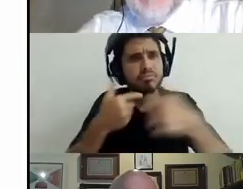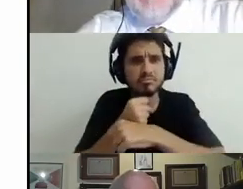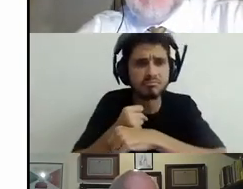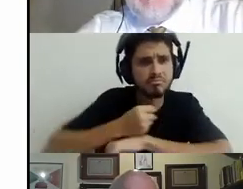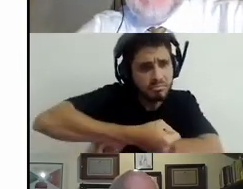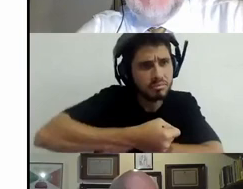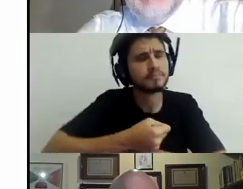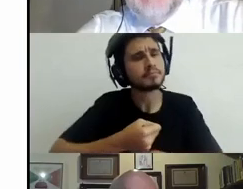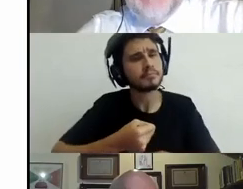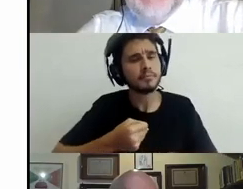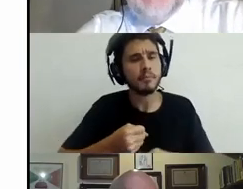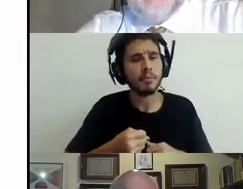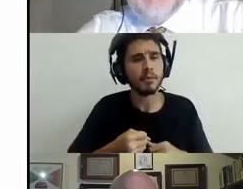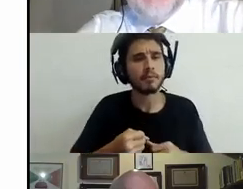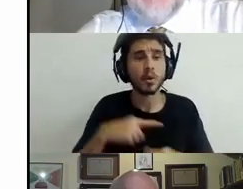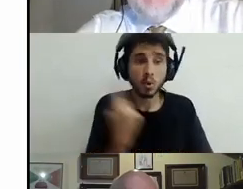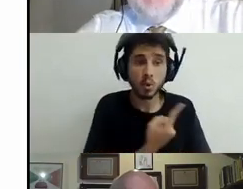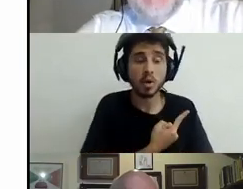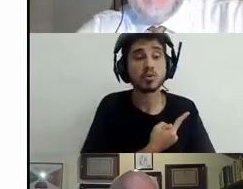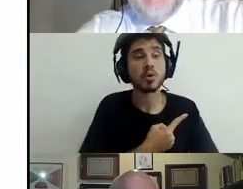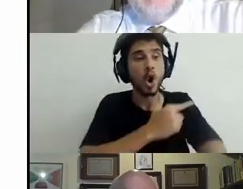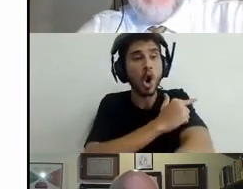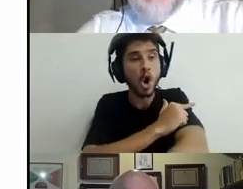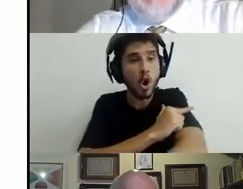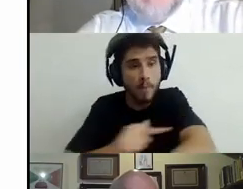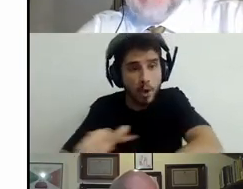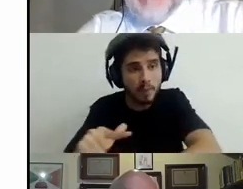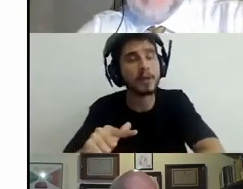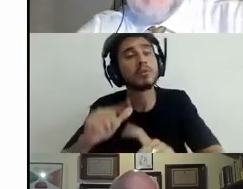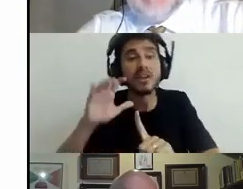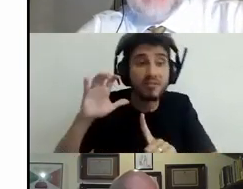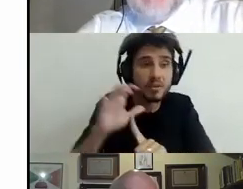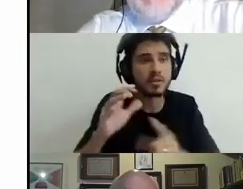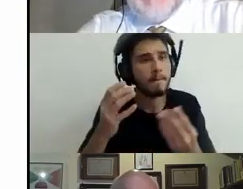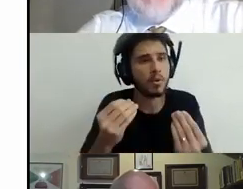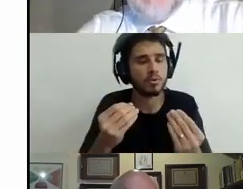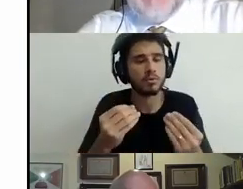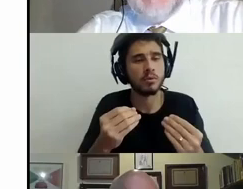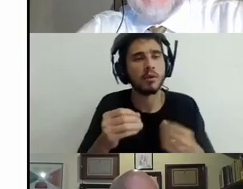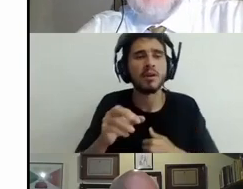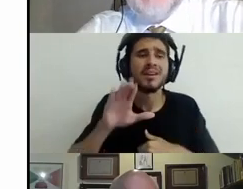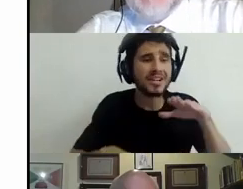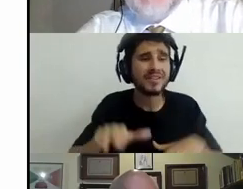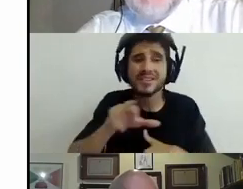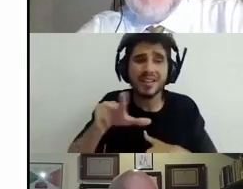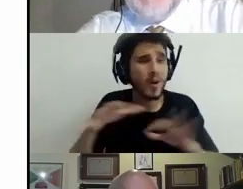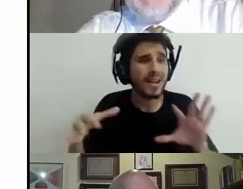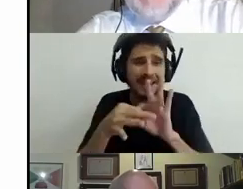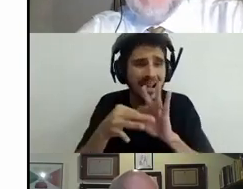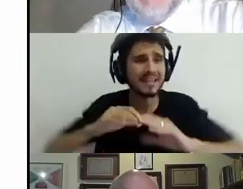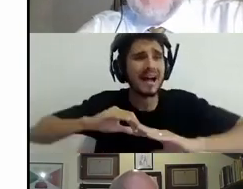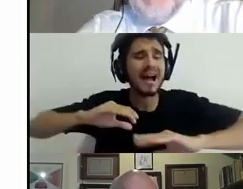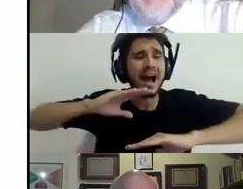we still need to research much further. But there are some researchers now who say that social distancing,